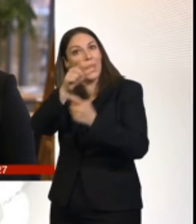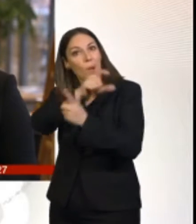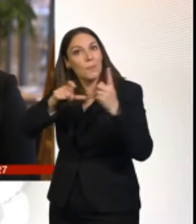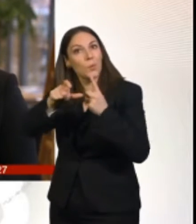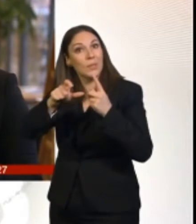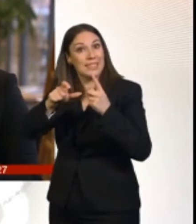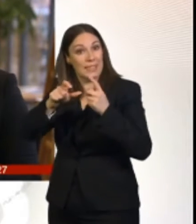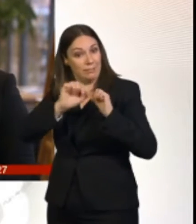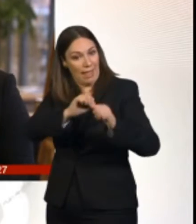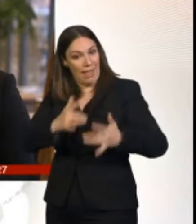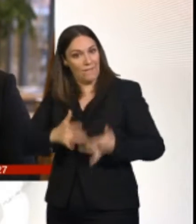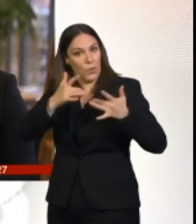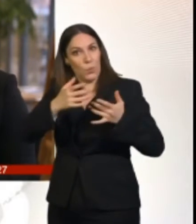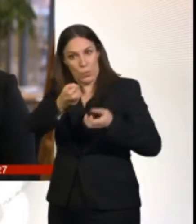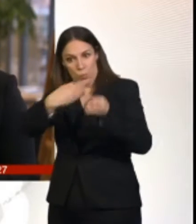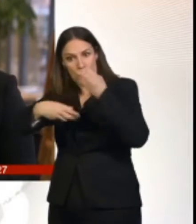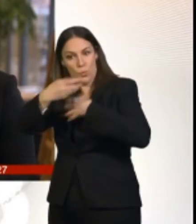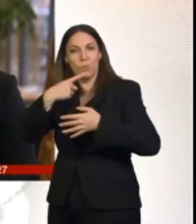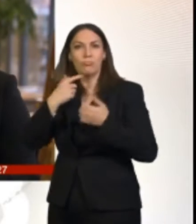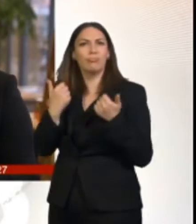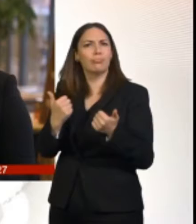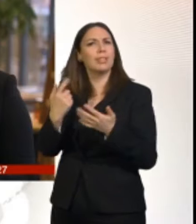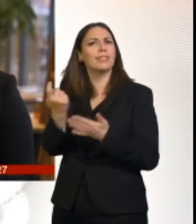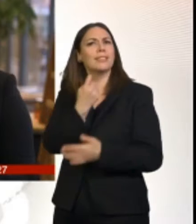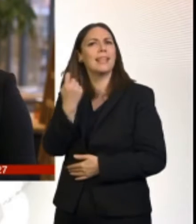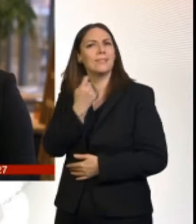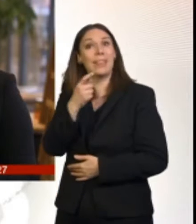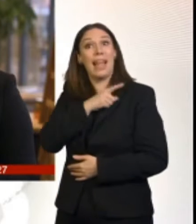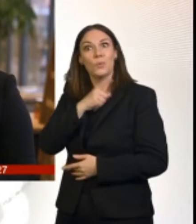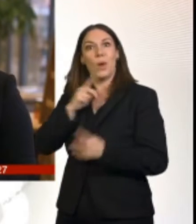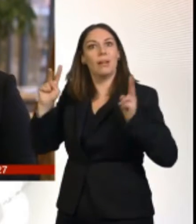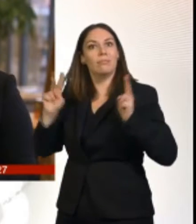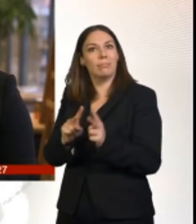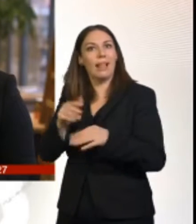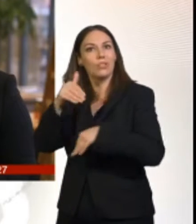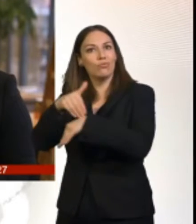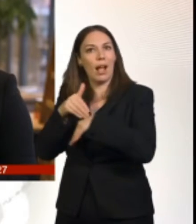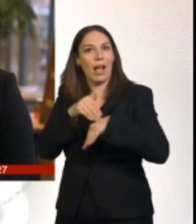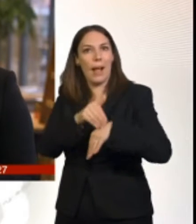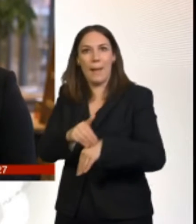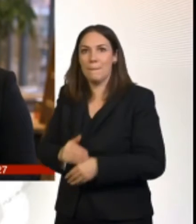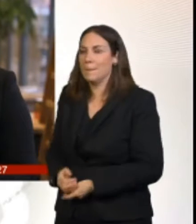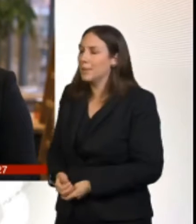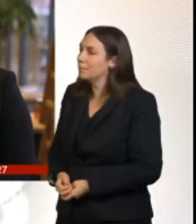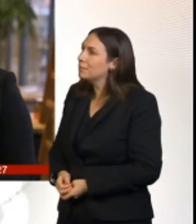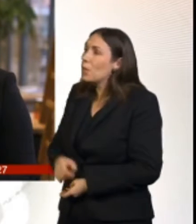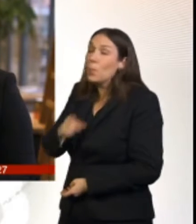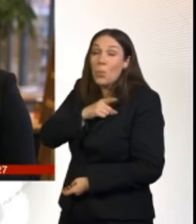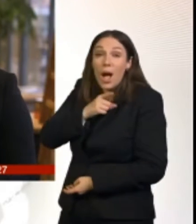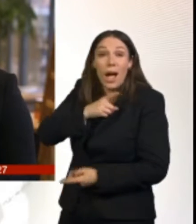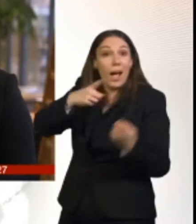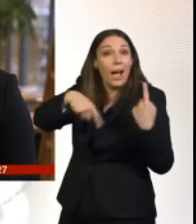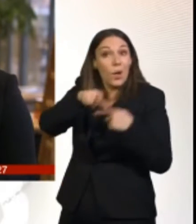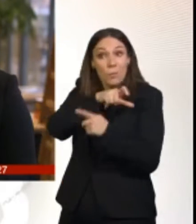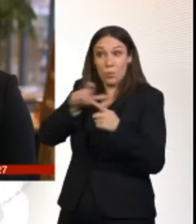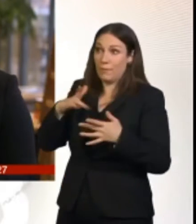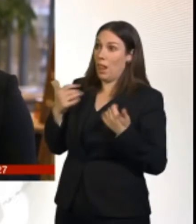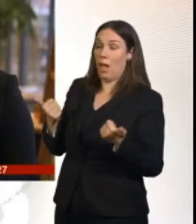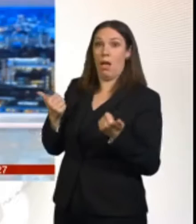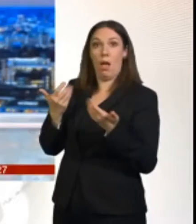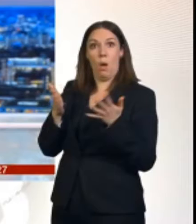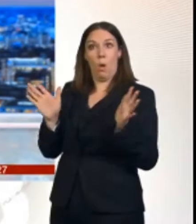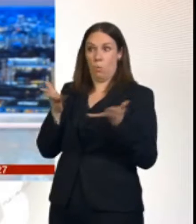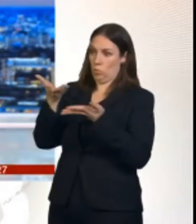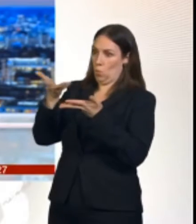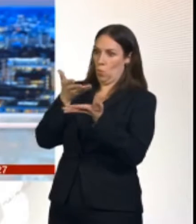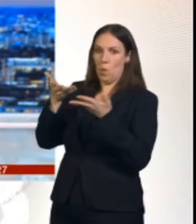that speaks to a small amount to the success that we're having here in the reduction of our crime rate because for once the community feels it has a voice.